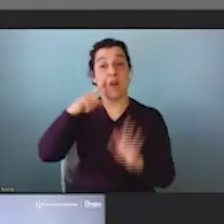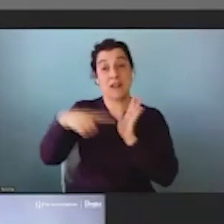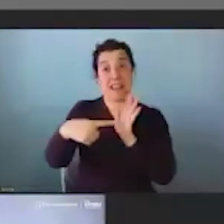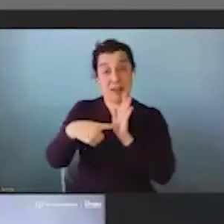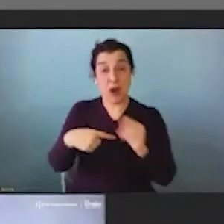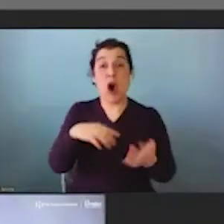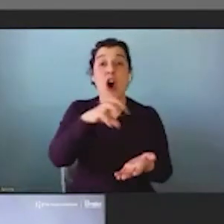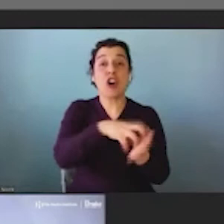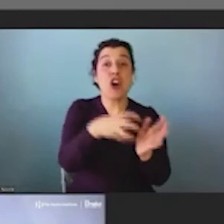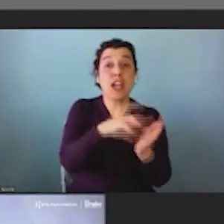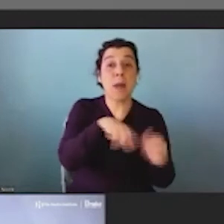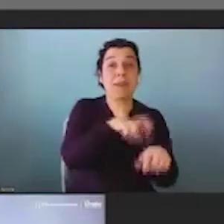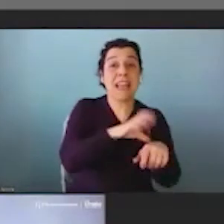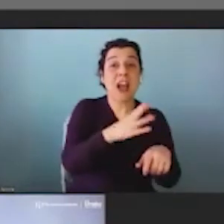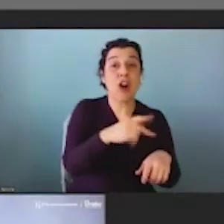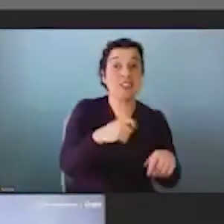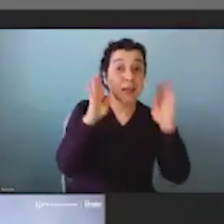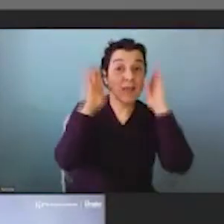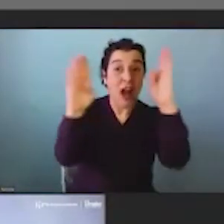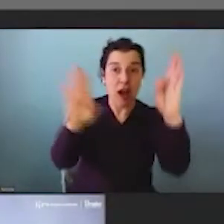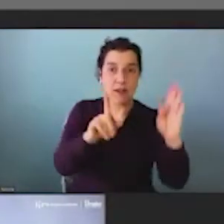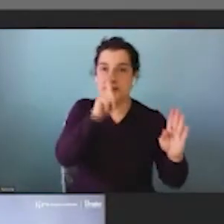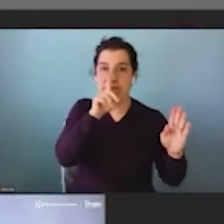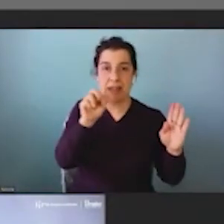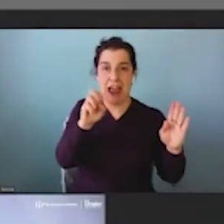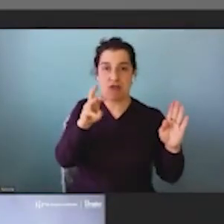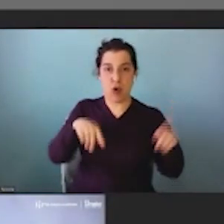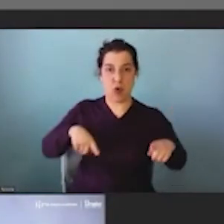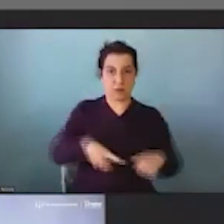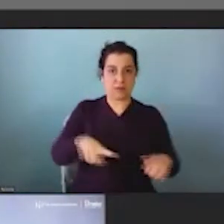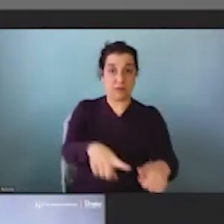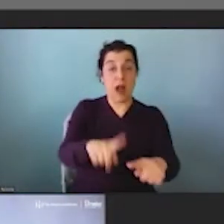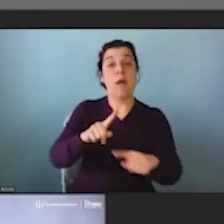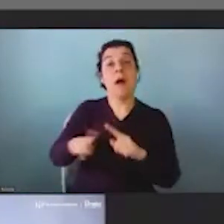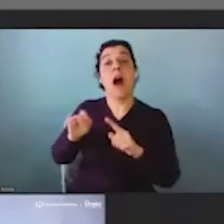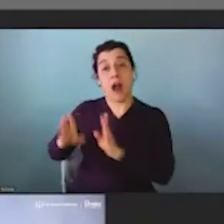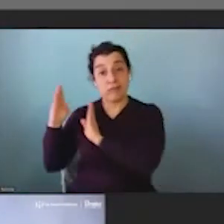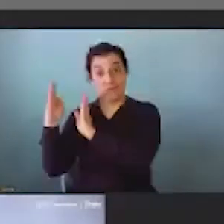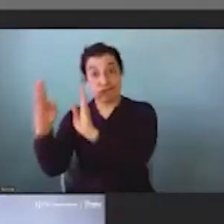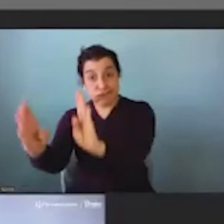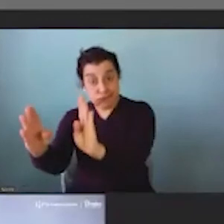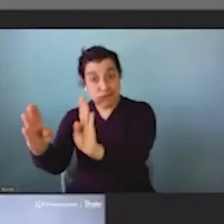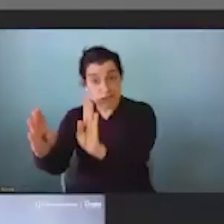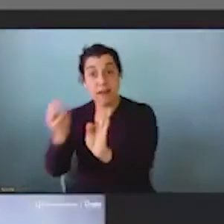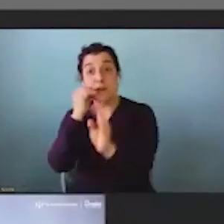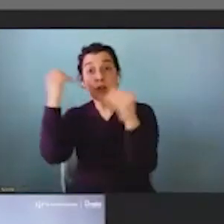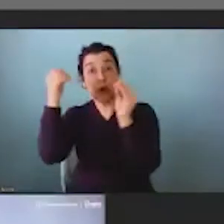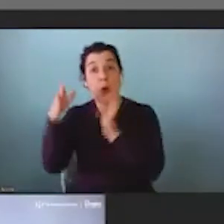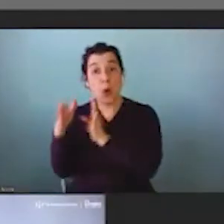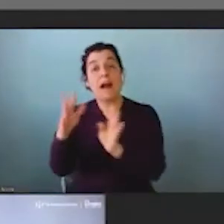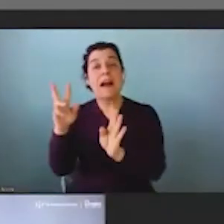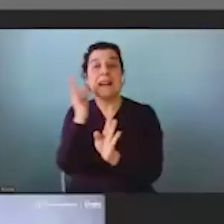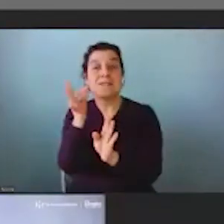was cookies and potato chips and stuff, there were no arrows. But if you went to the aisle with fruits and vegetables